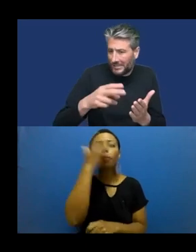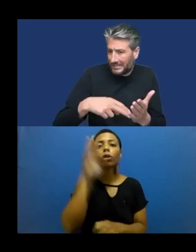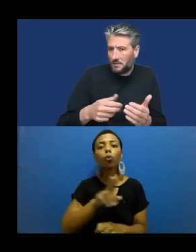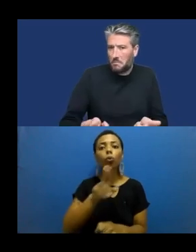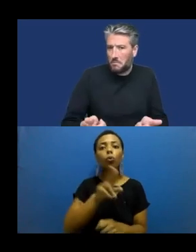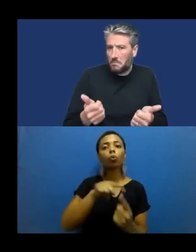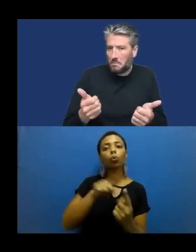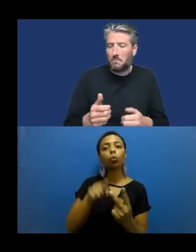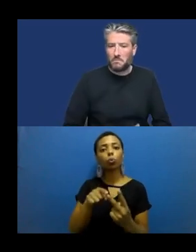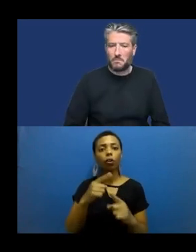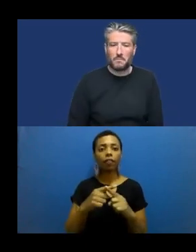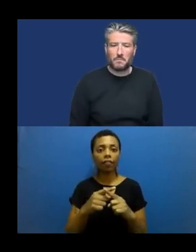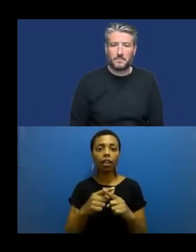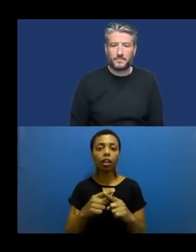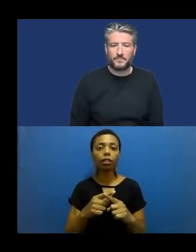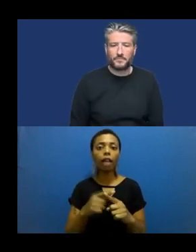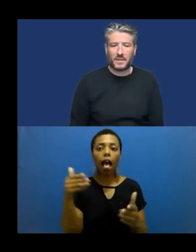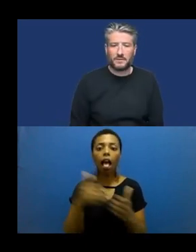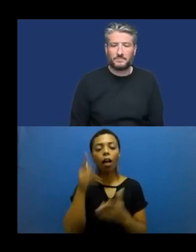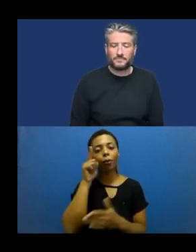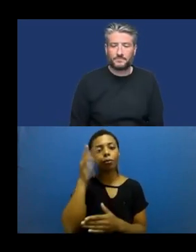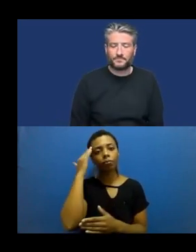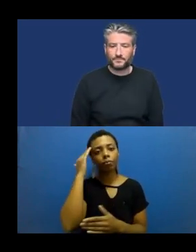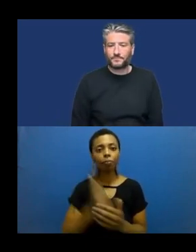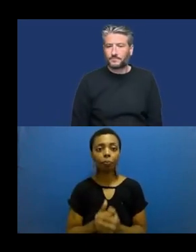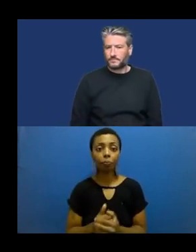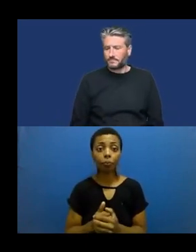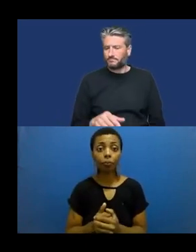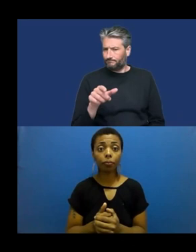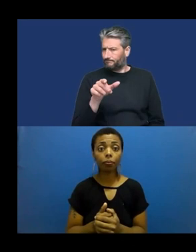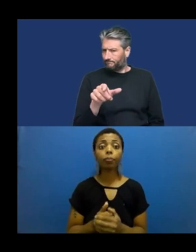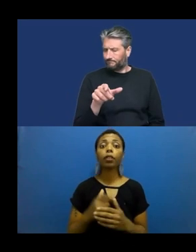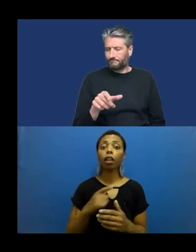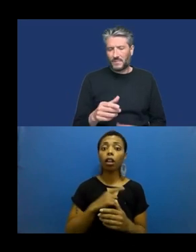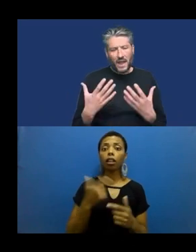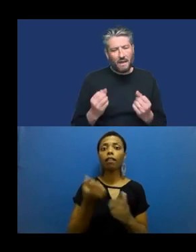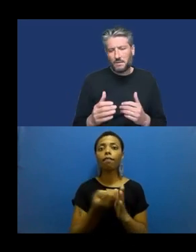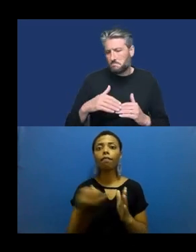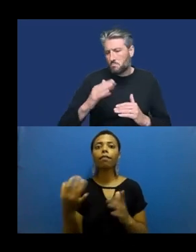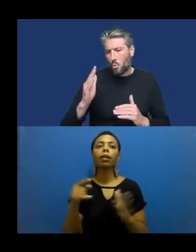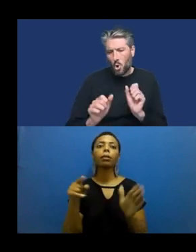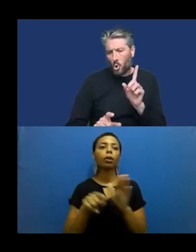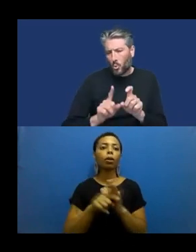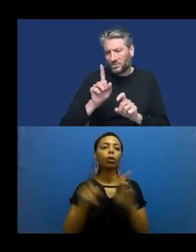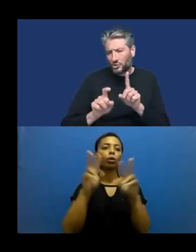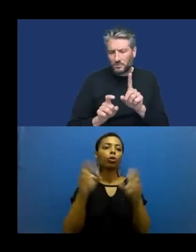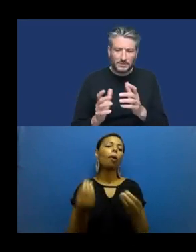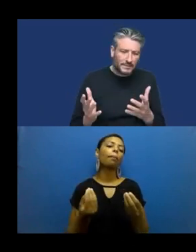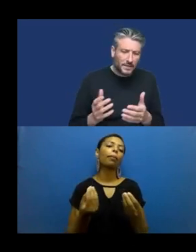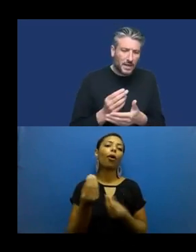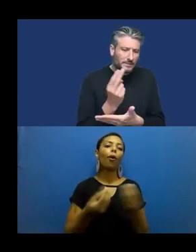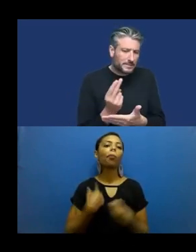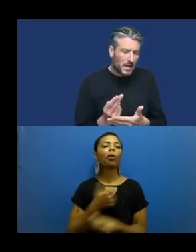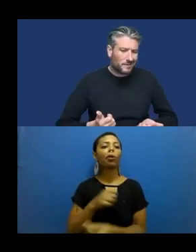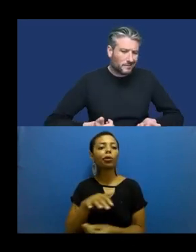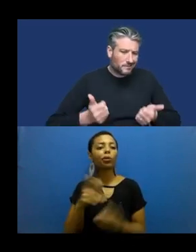be legible. Many open questions in this space still remain, in particular around design, learning to read these